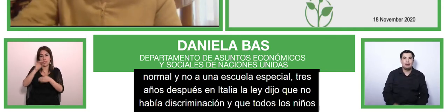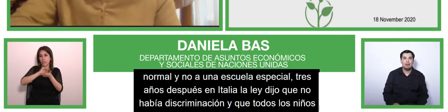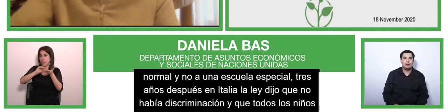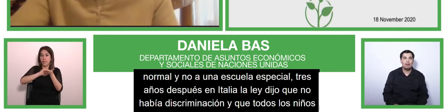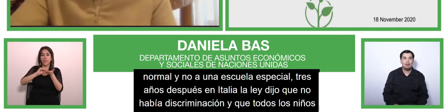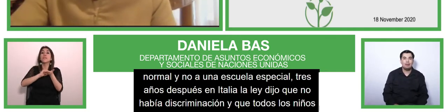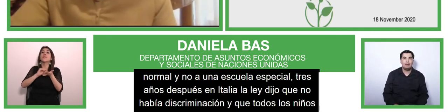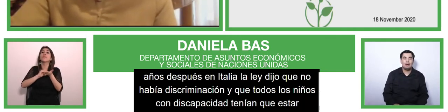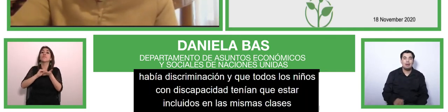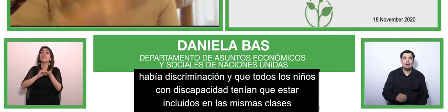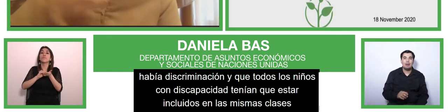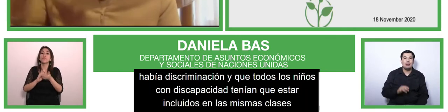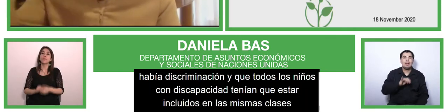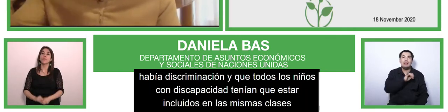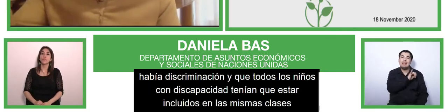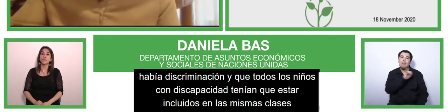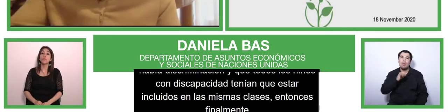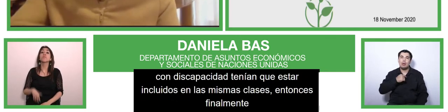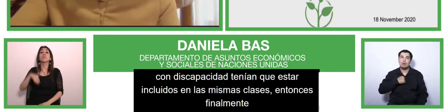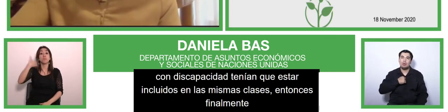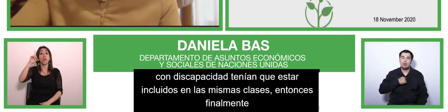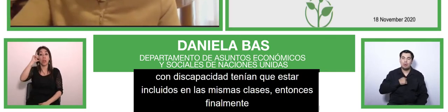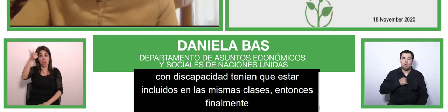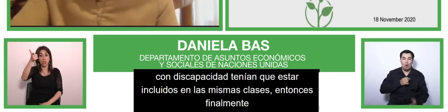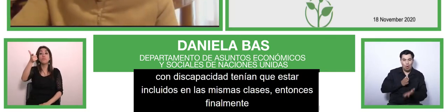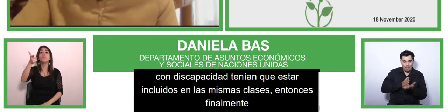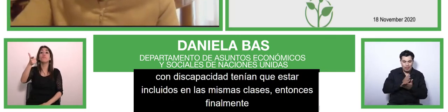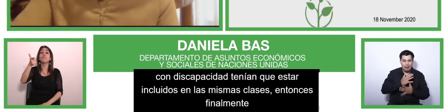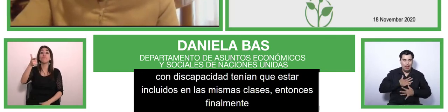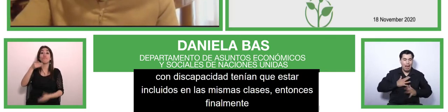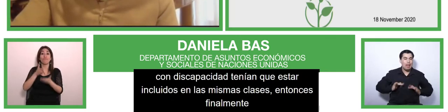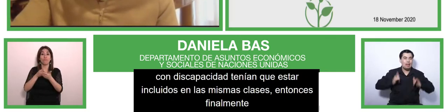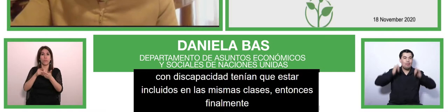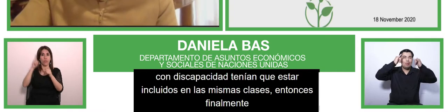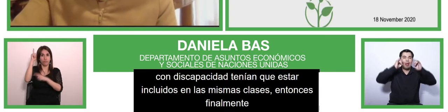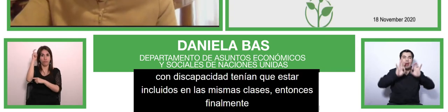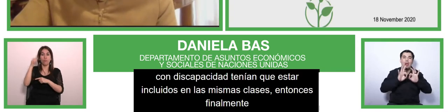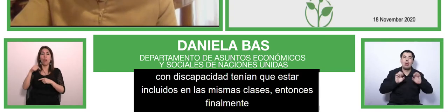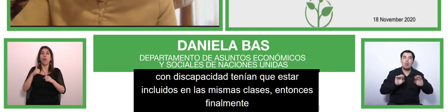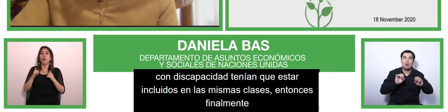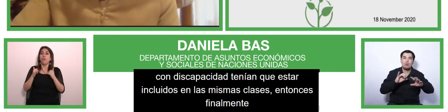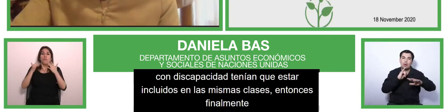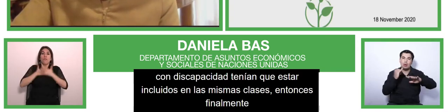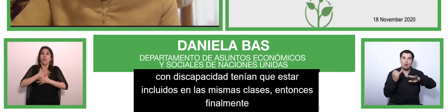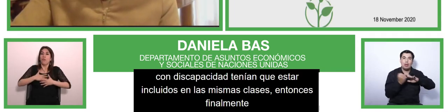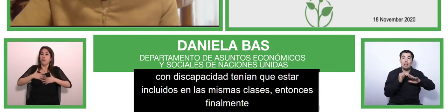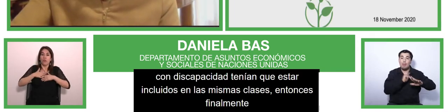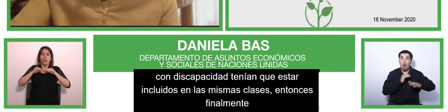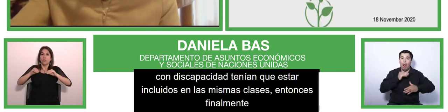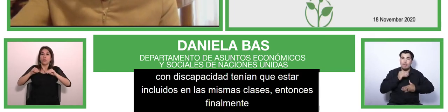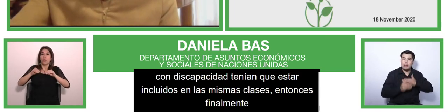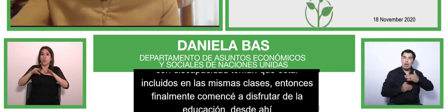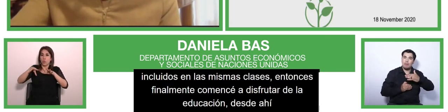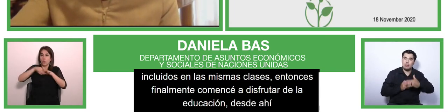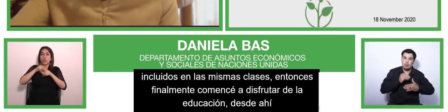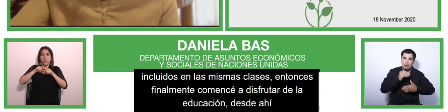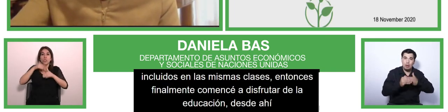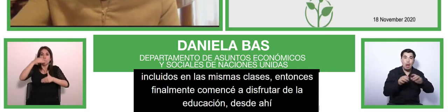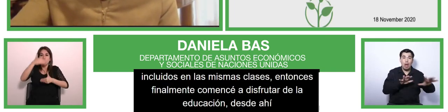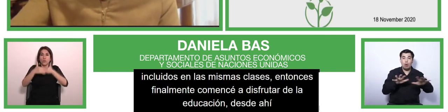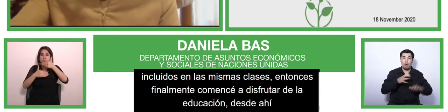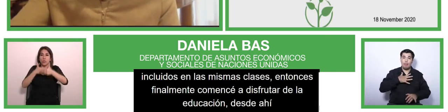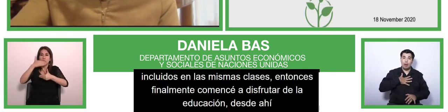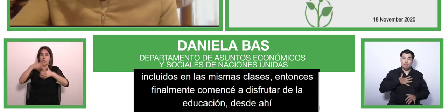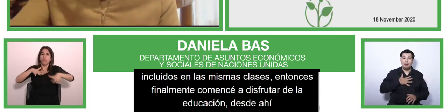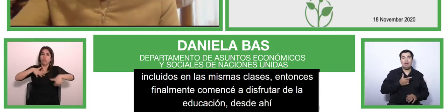inclusive education and from there you know i went on and on and on it hasn't been that easy even though there was a law until i